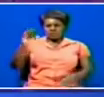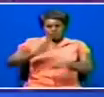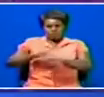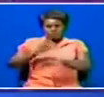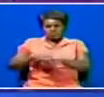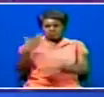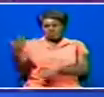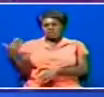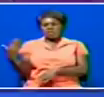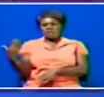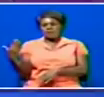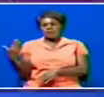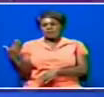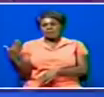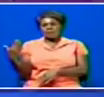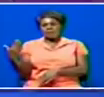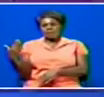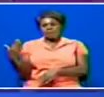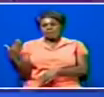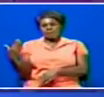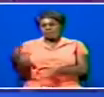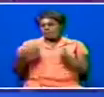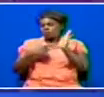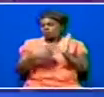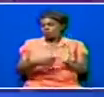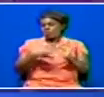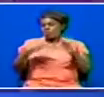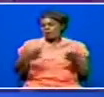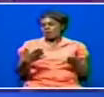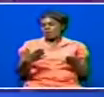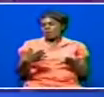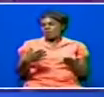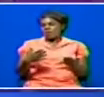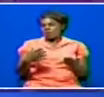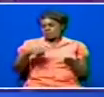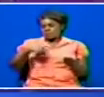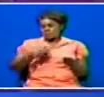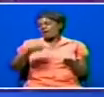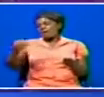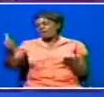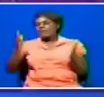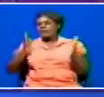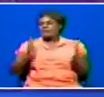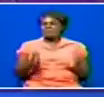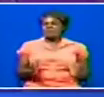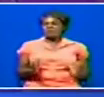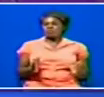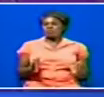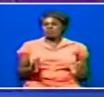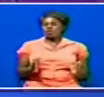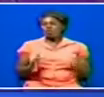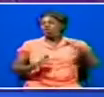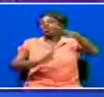good thing. That's a very good thing because it just shows you that there's someone, apart from us, there's someone who is ahead